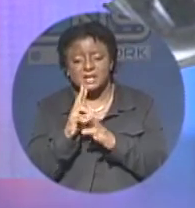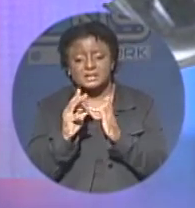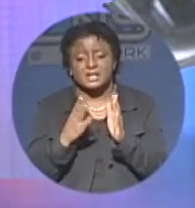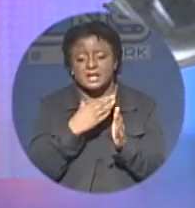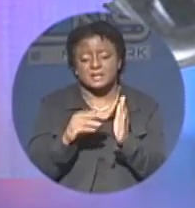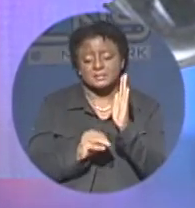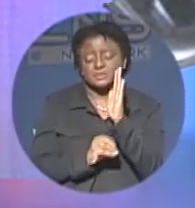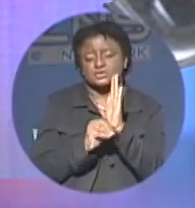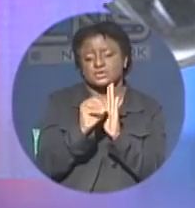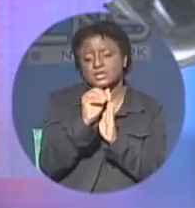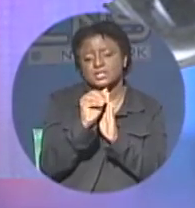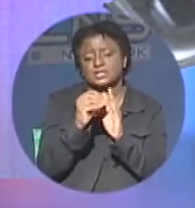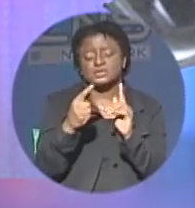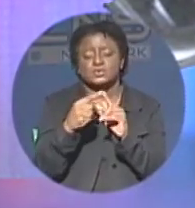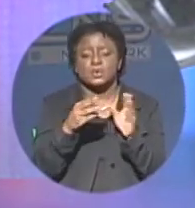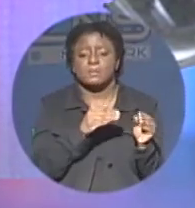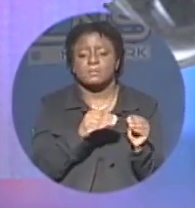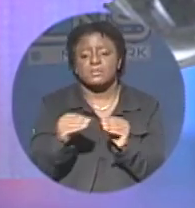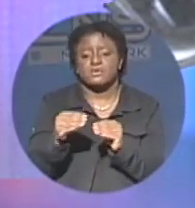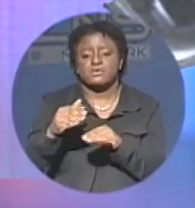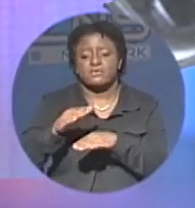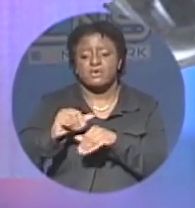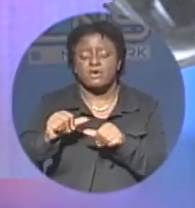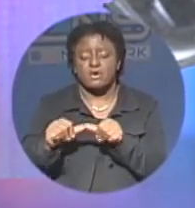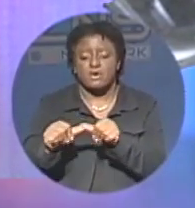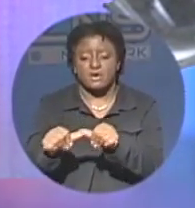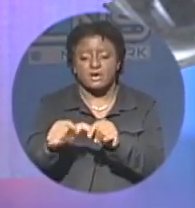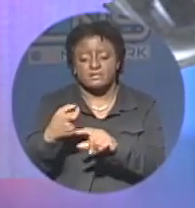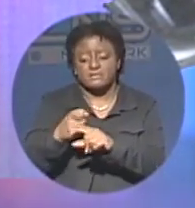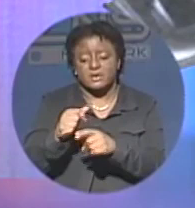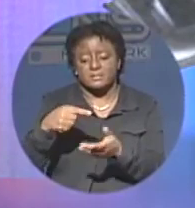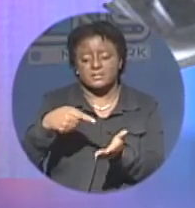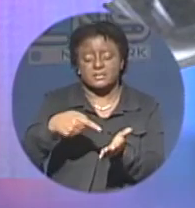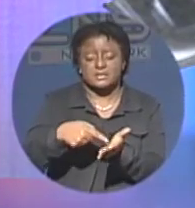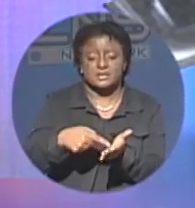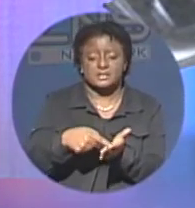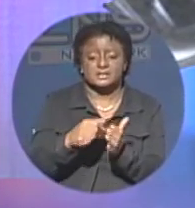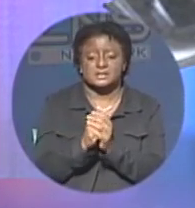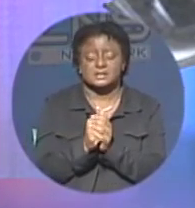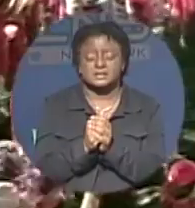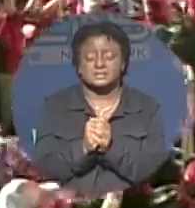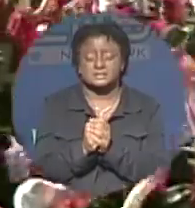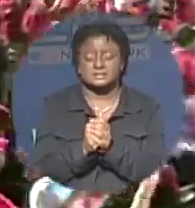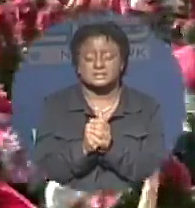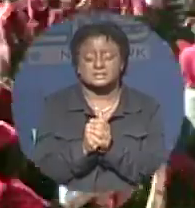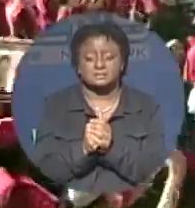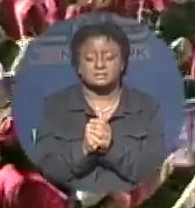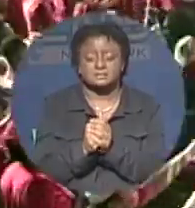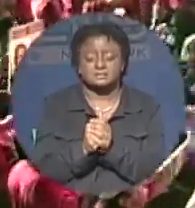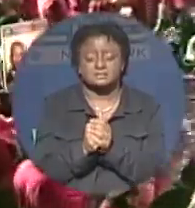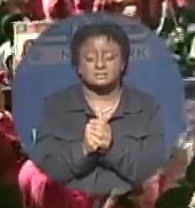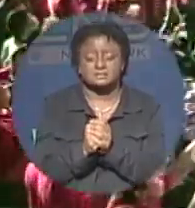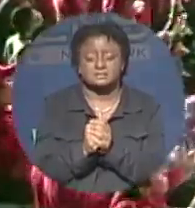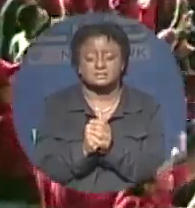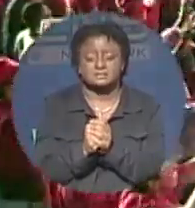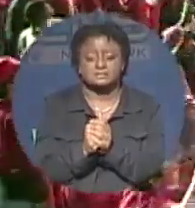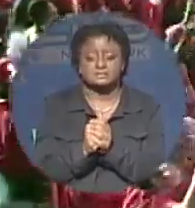move on from these little issues. And I am satisfied that that is exactly the case with the free national movement. Clint Watson, ZNS News.